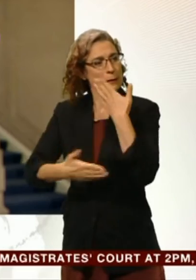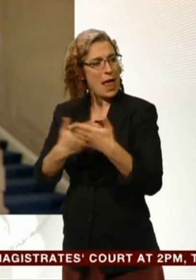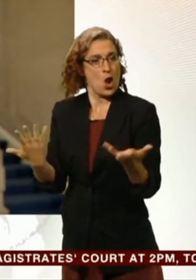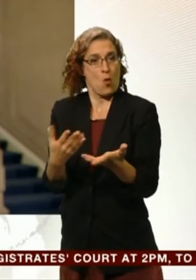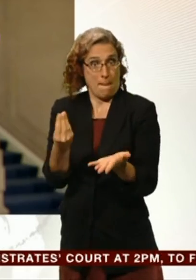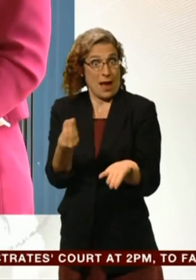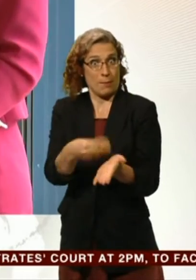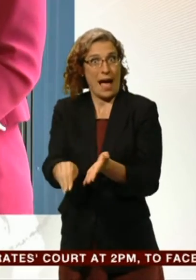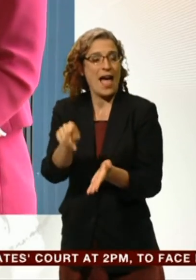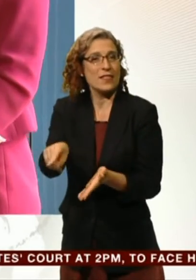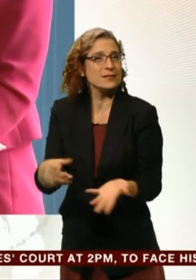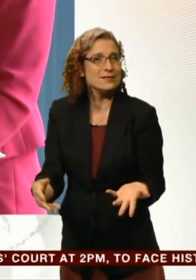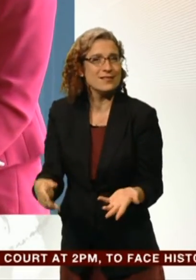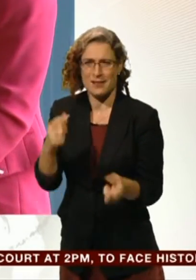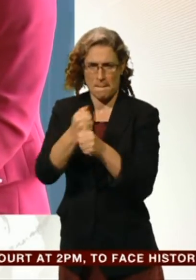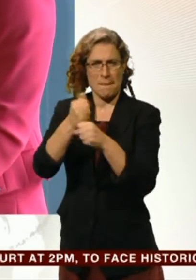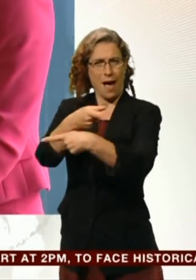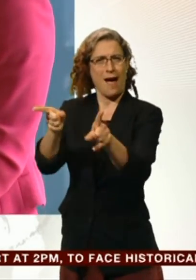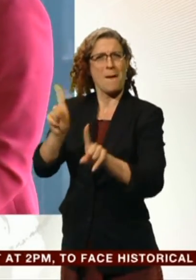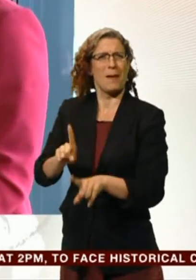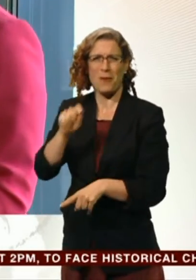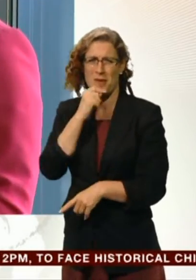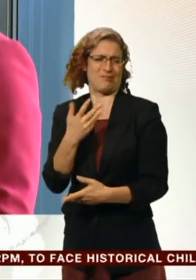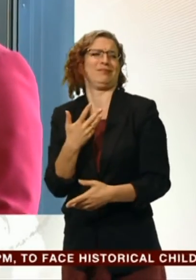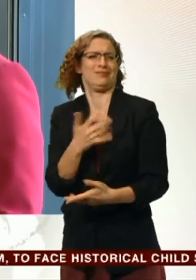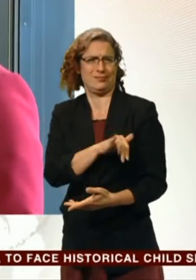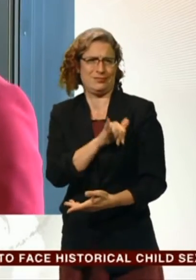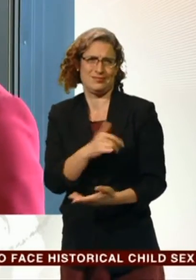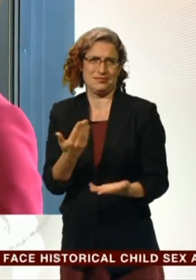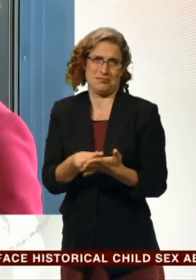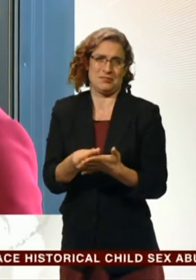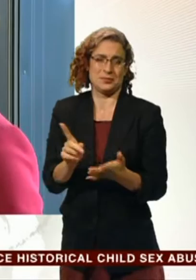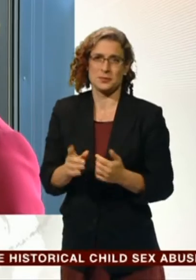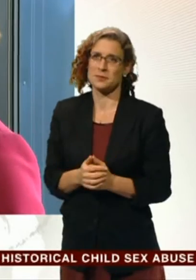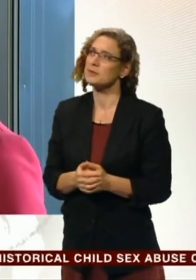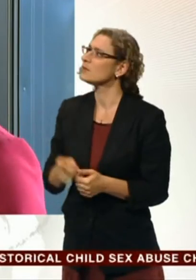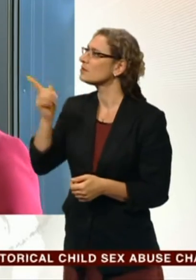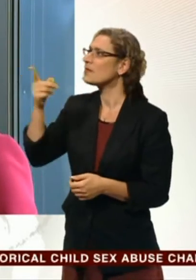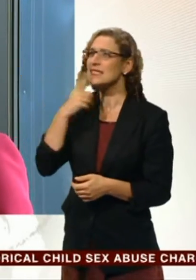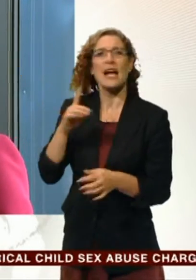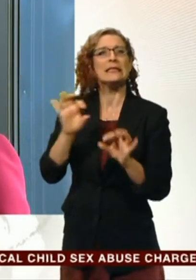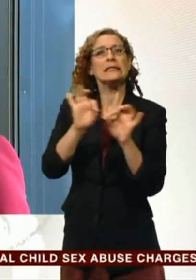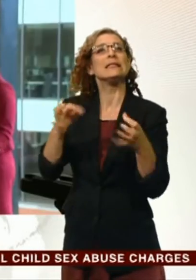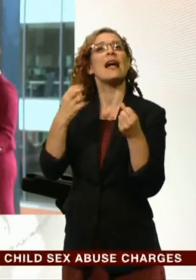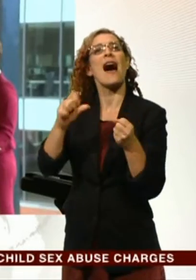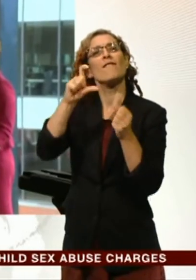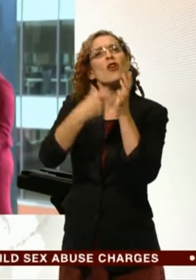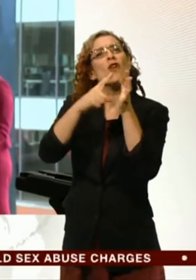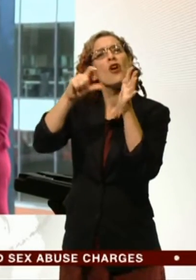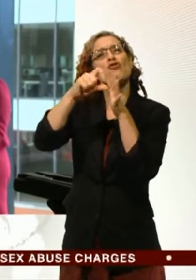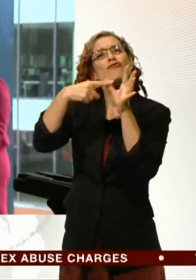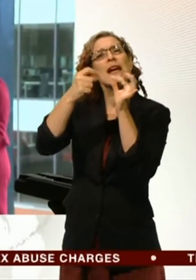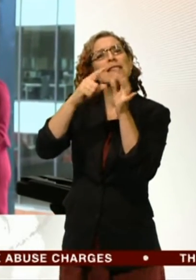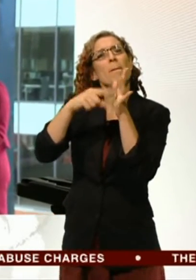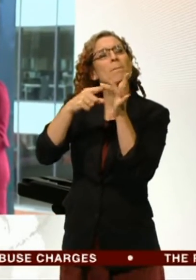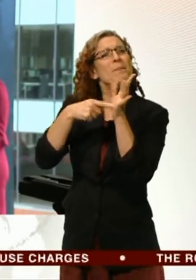voters on the economy. After another contender, Yvette Cooper said Jeremy Corbyn lacked credibility yesterday. Andy Burnham